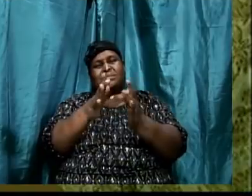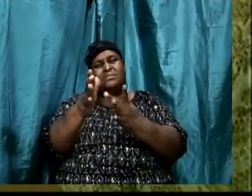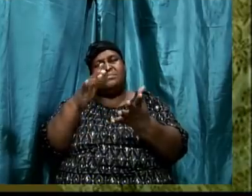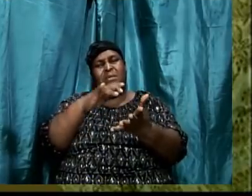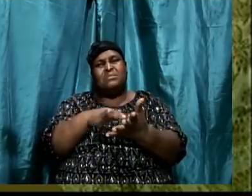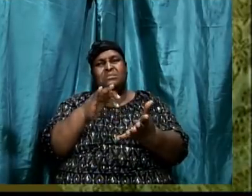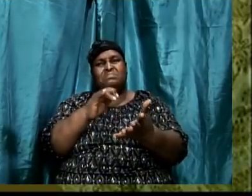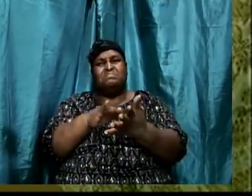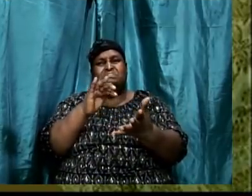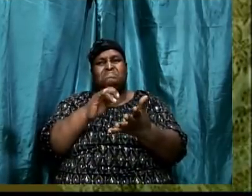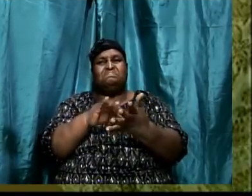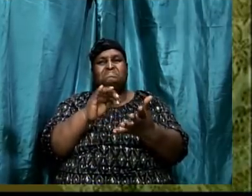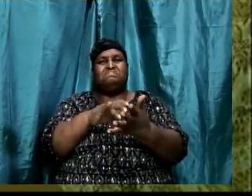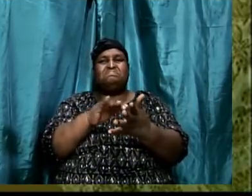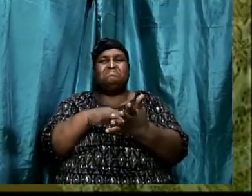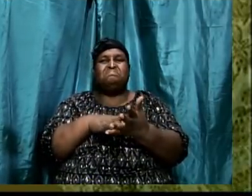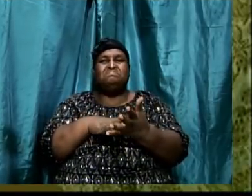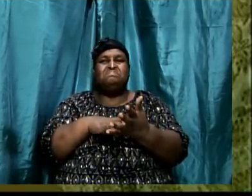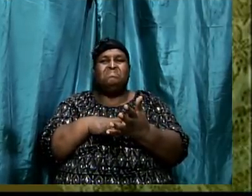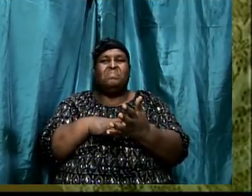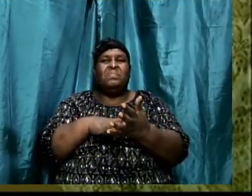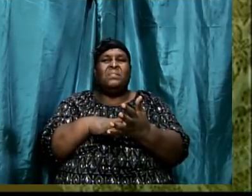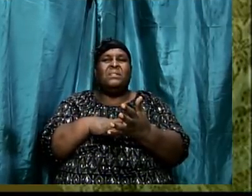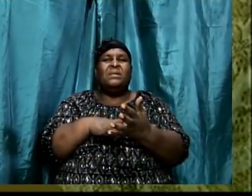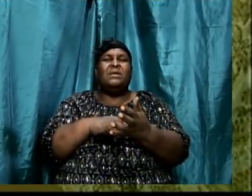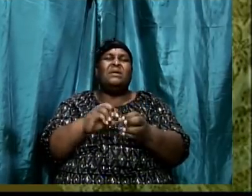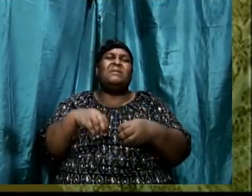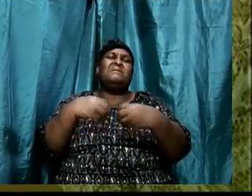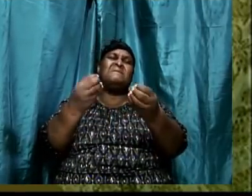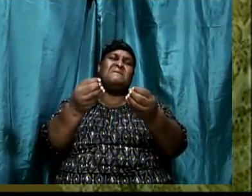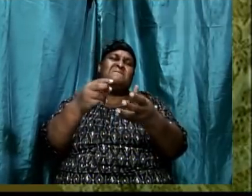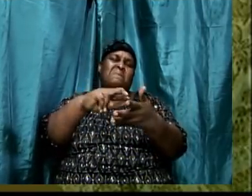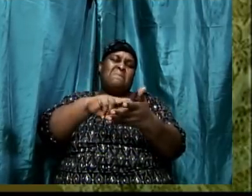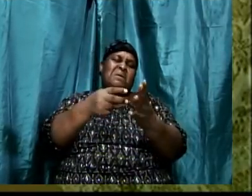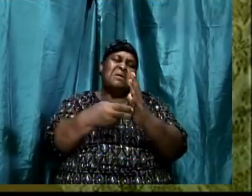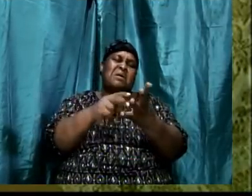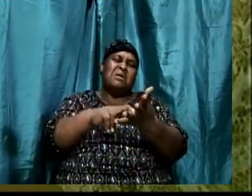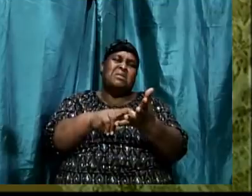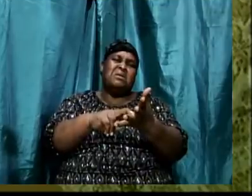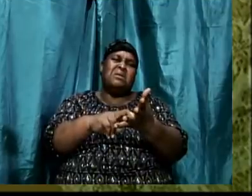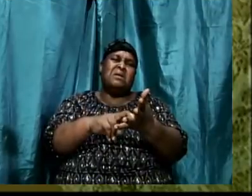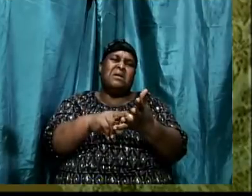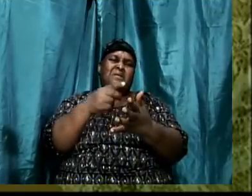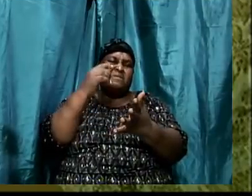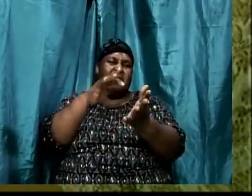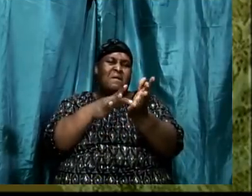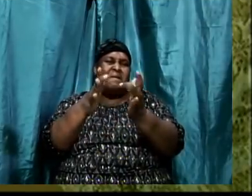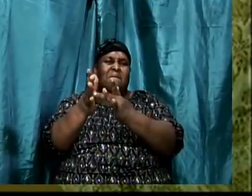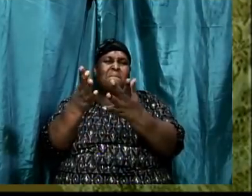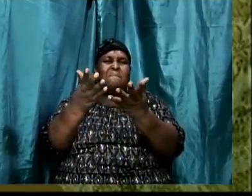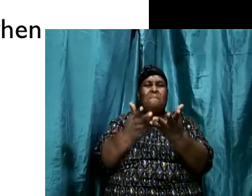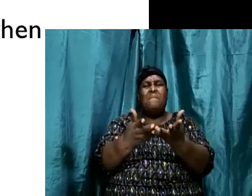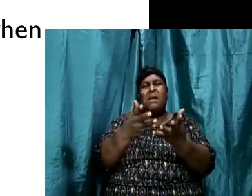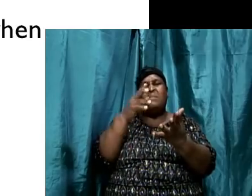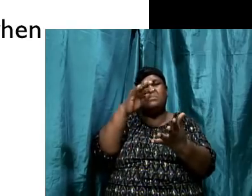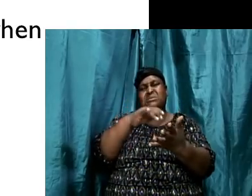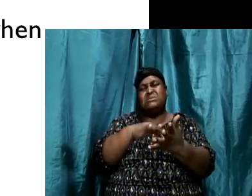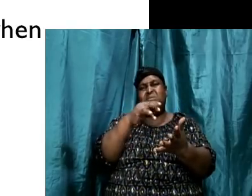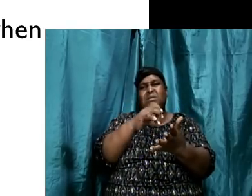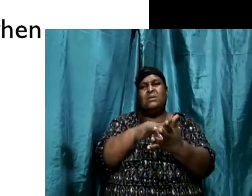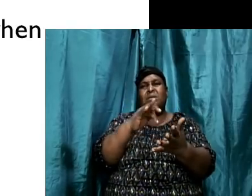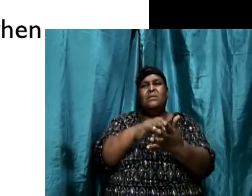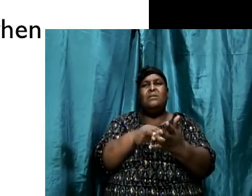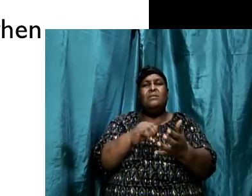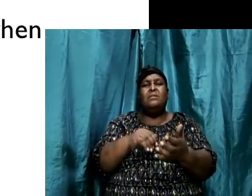Now, I give a basic definition for what is Bible study. And we're going to bring that up on the screen so that we can see that.